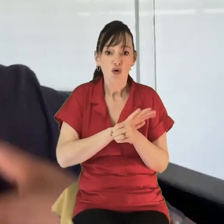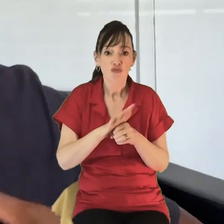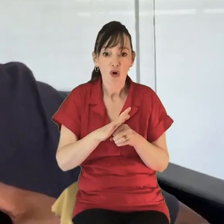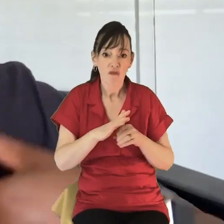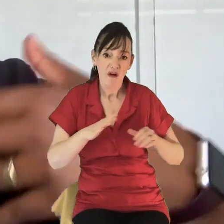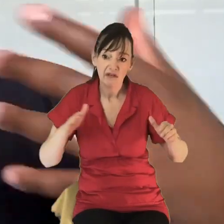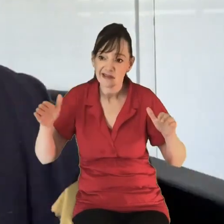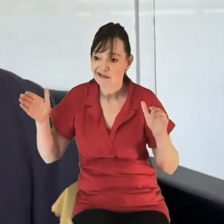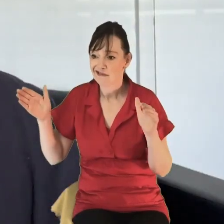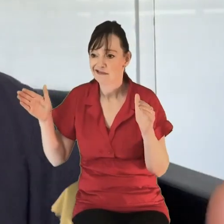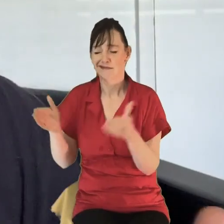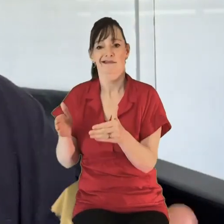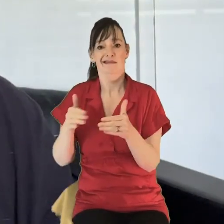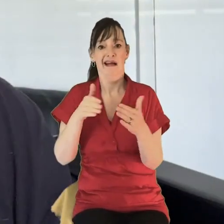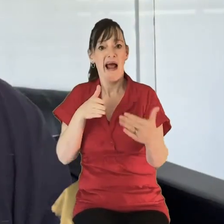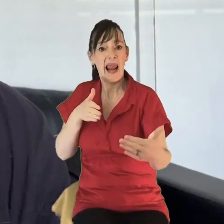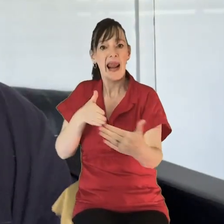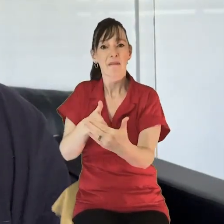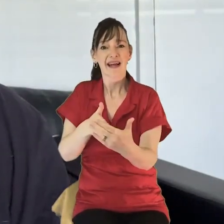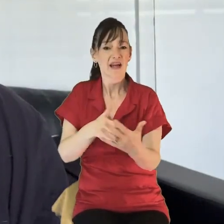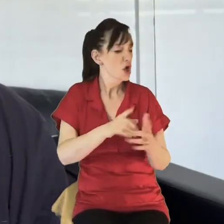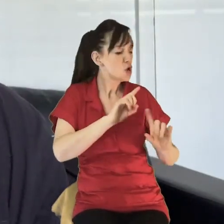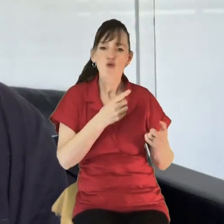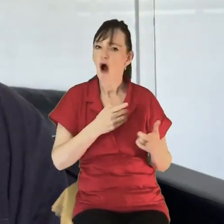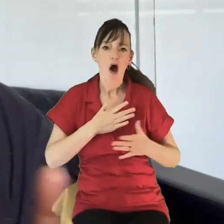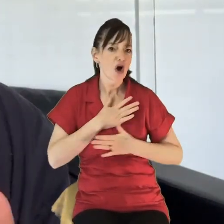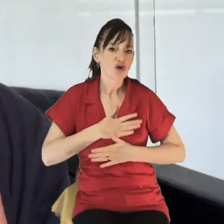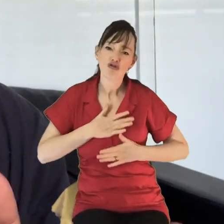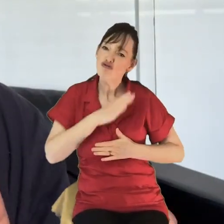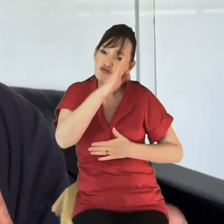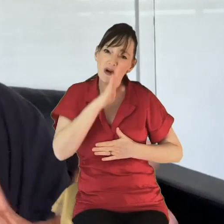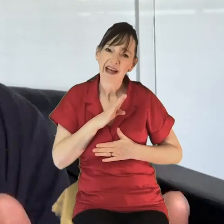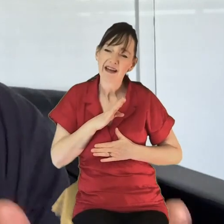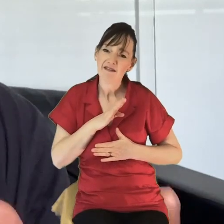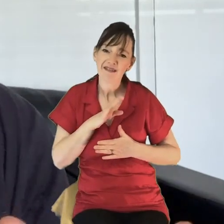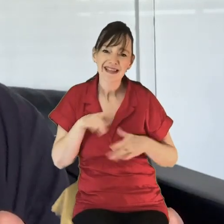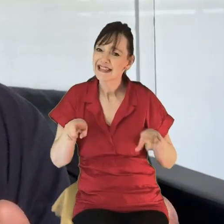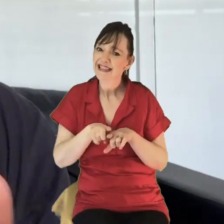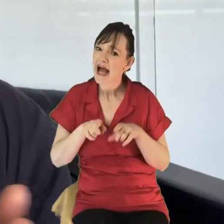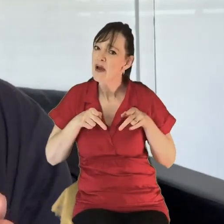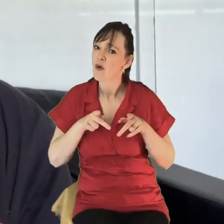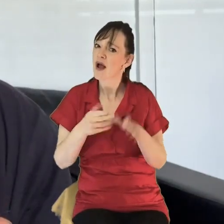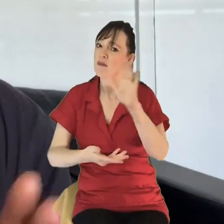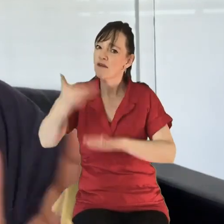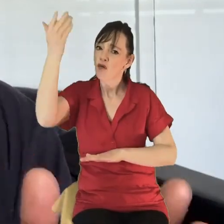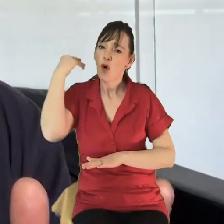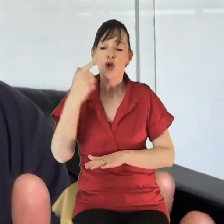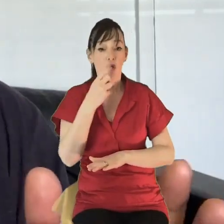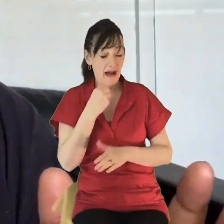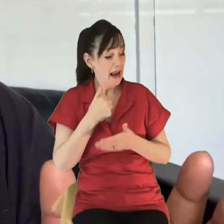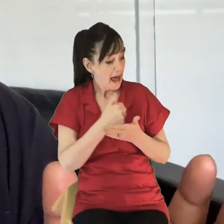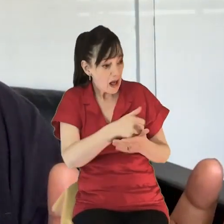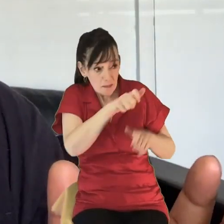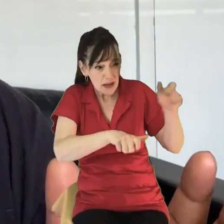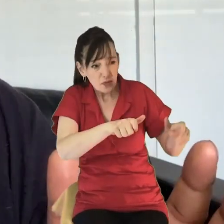that able to grieve in the way that you would. And so helping people to accept, look, this is what it is, but you can always